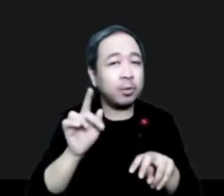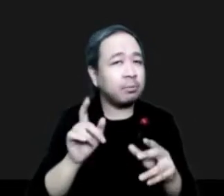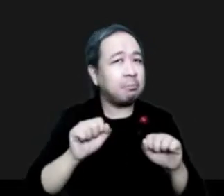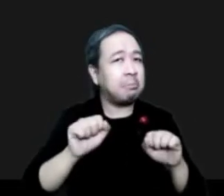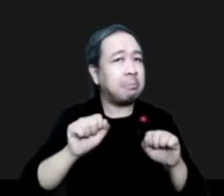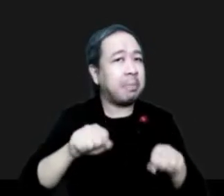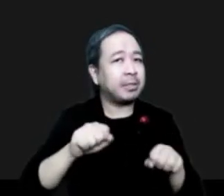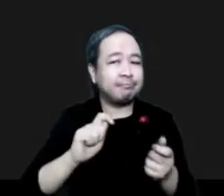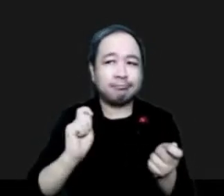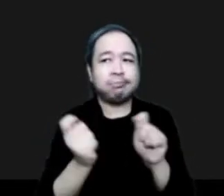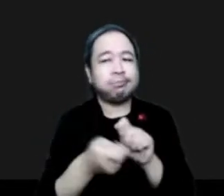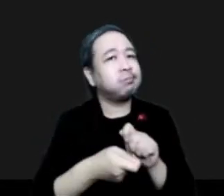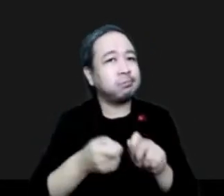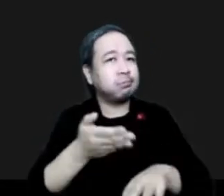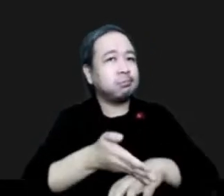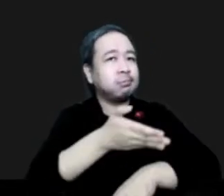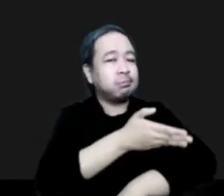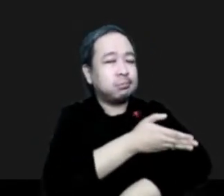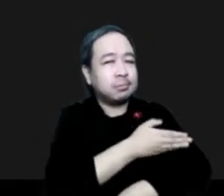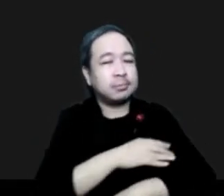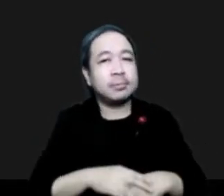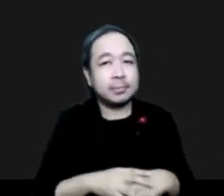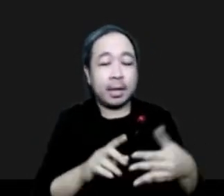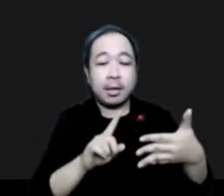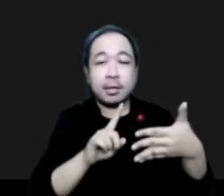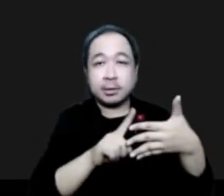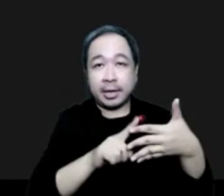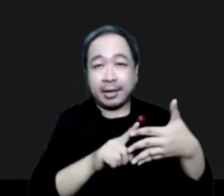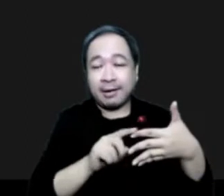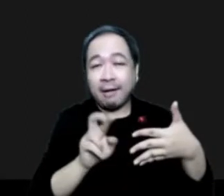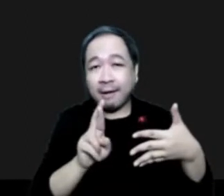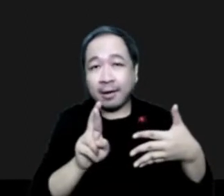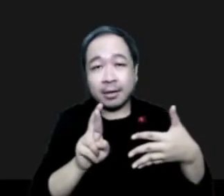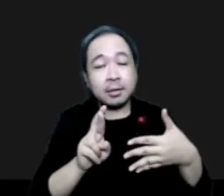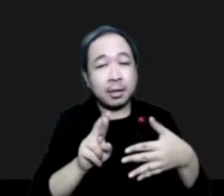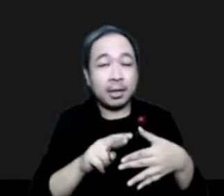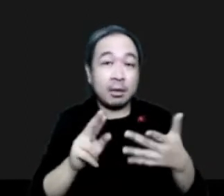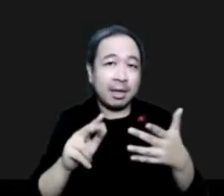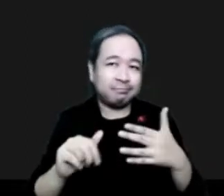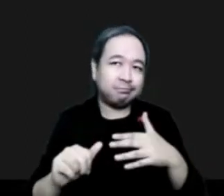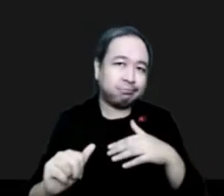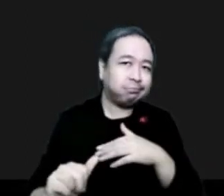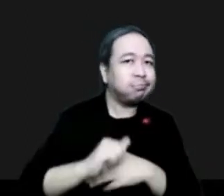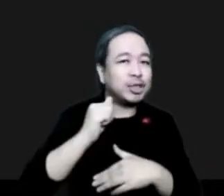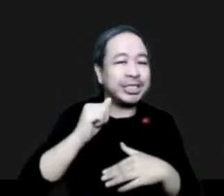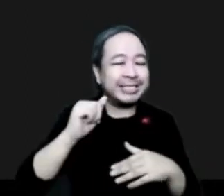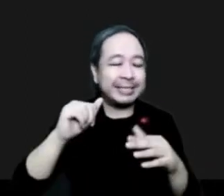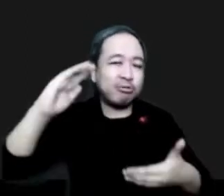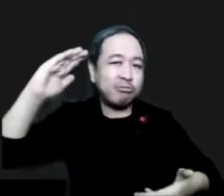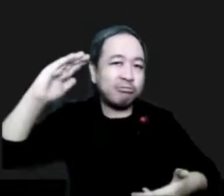change. The second one is the risk reduction, prevention,